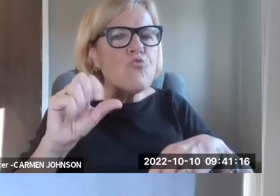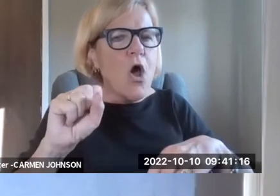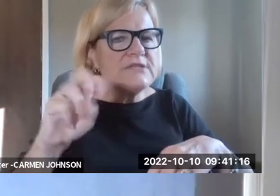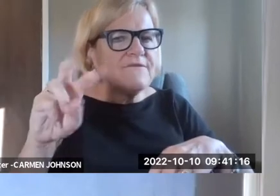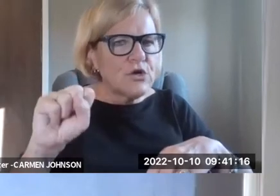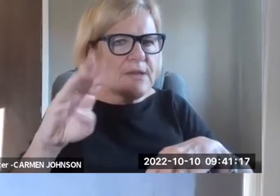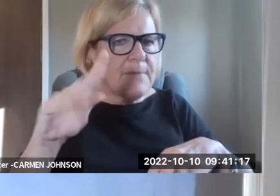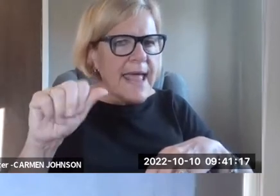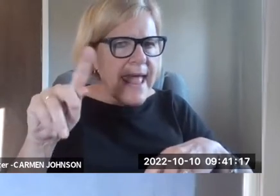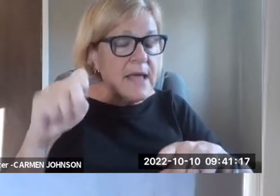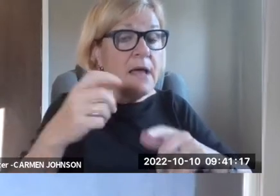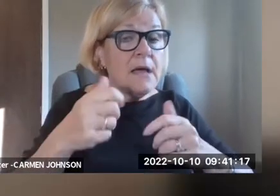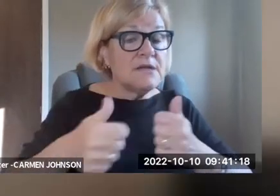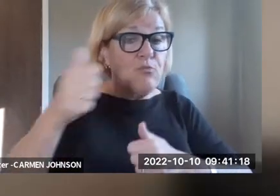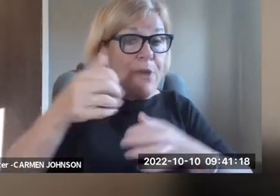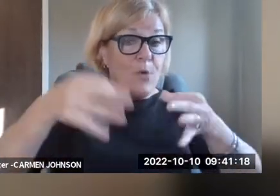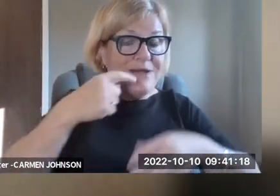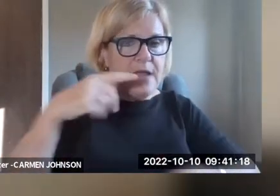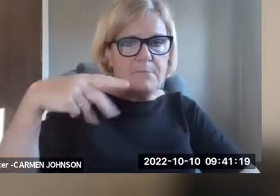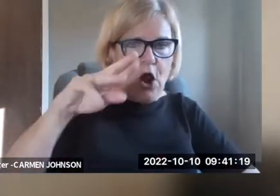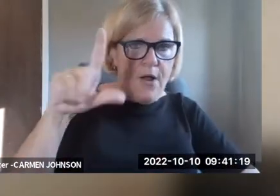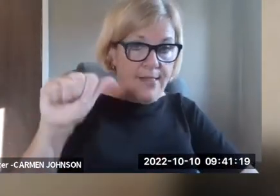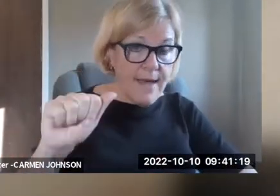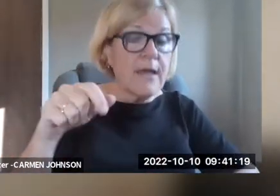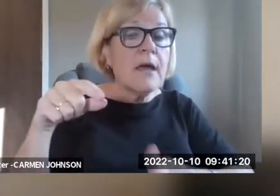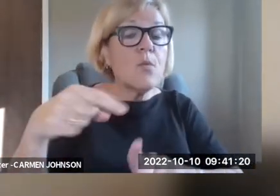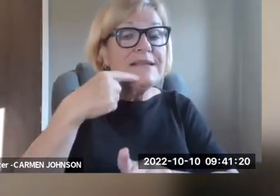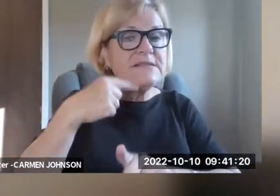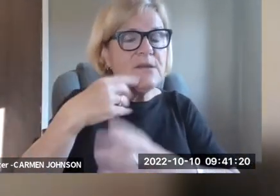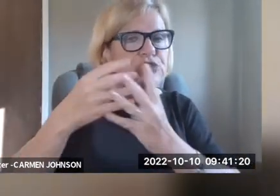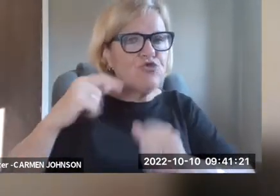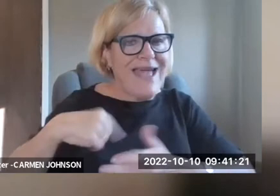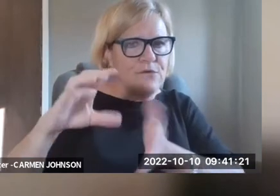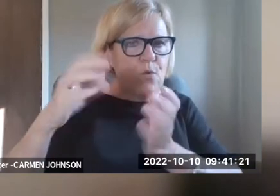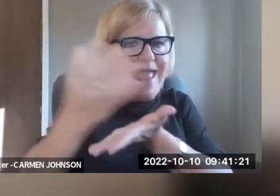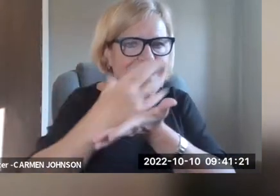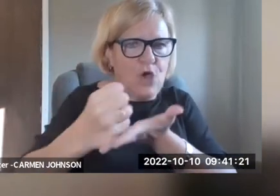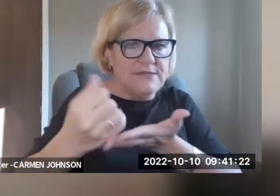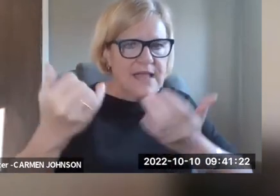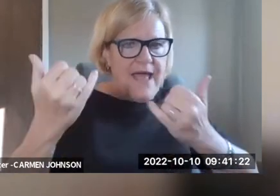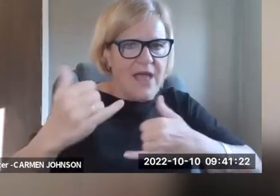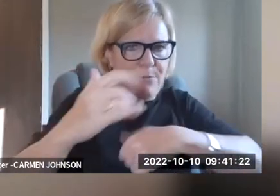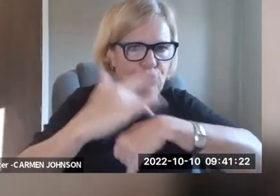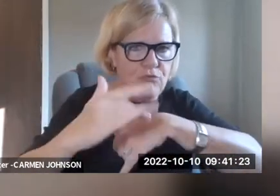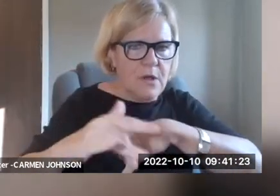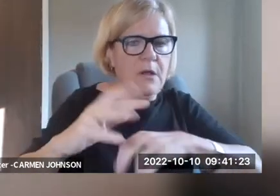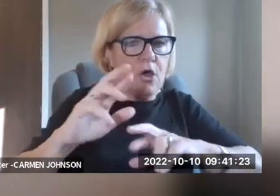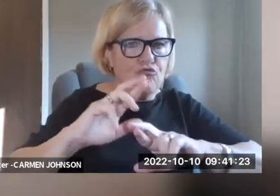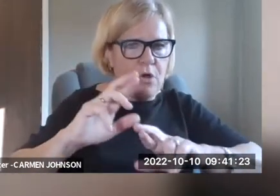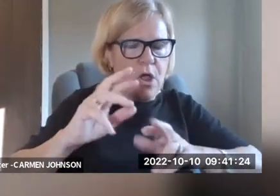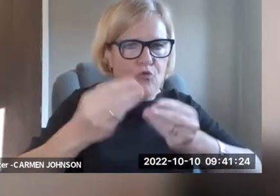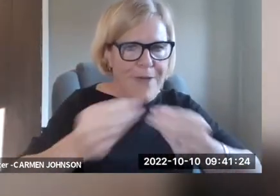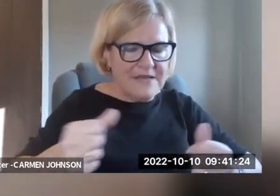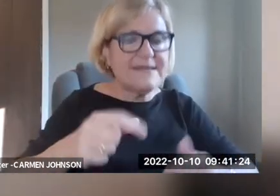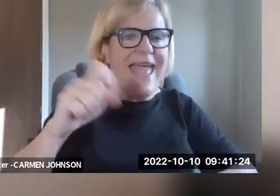PLRA, I want to come back to that. Great. We'll come back to you. So the under, under Ross versus Blake, those, the Supreme court has said that the PLRA,